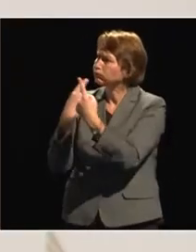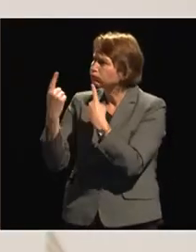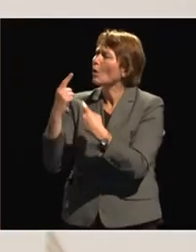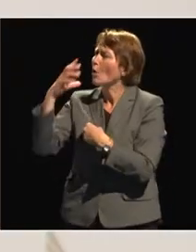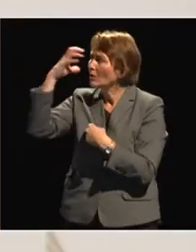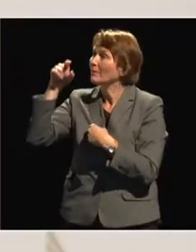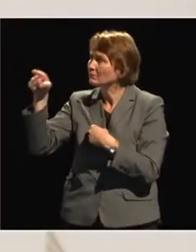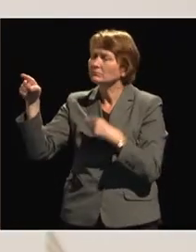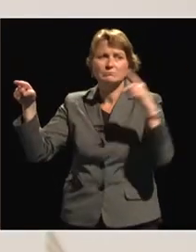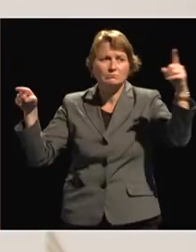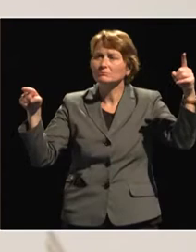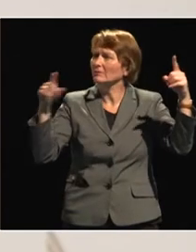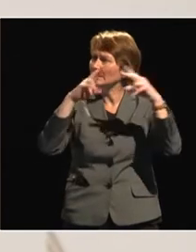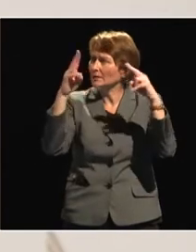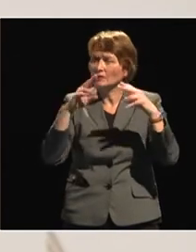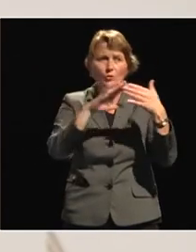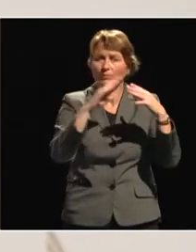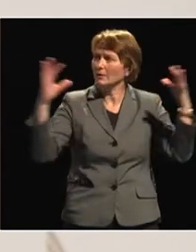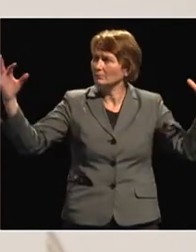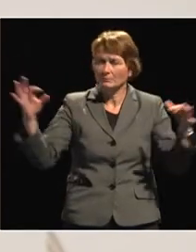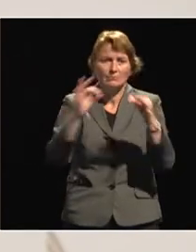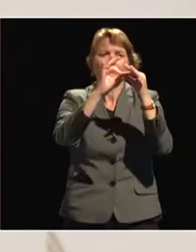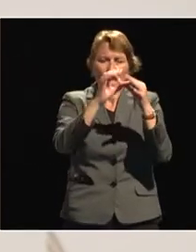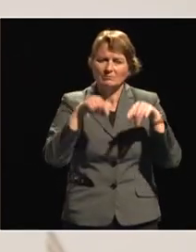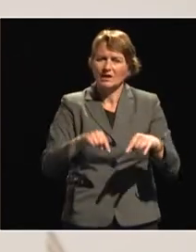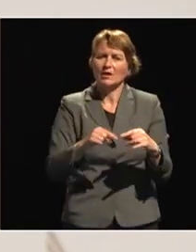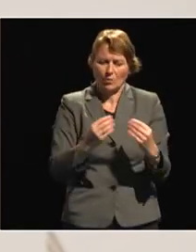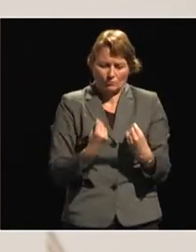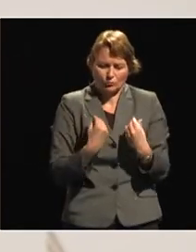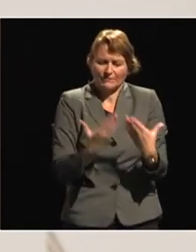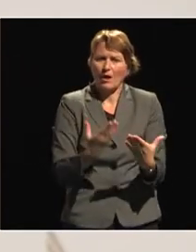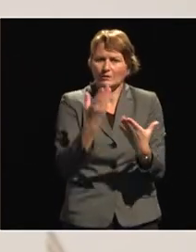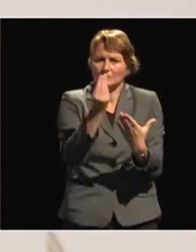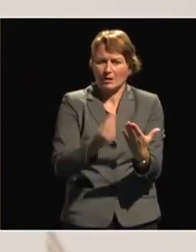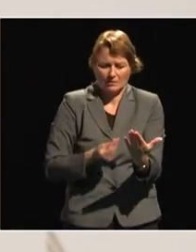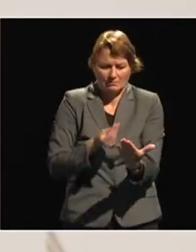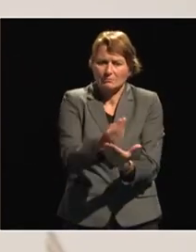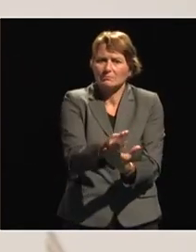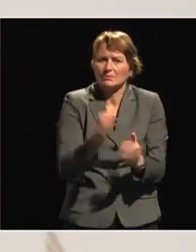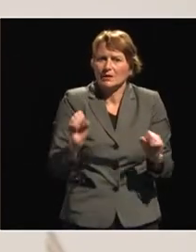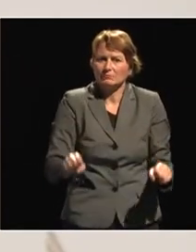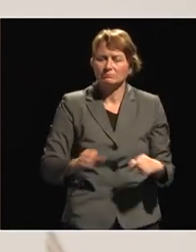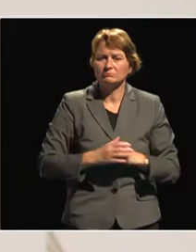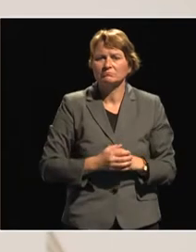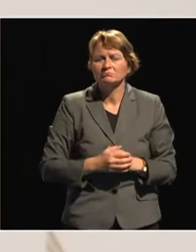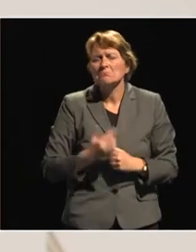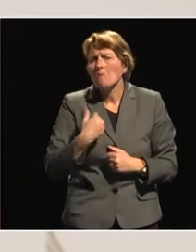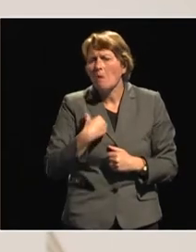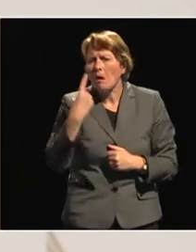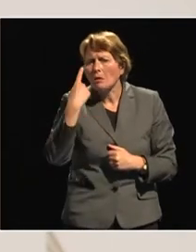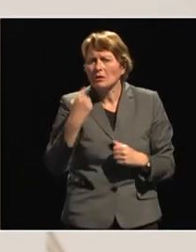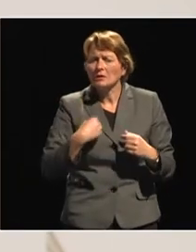community, to provide this kind of financing. I think lots of good